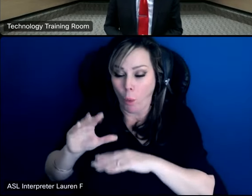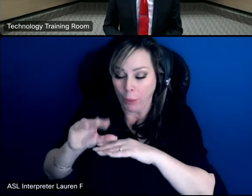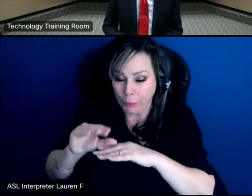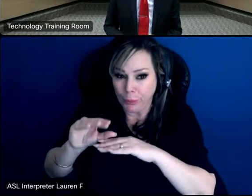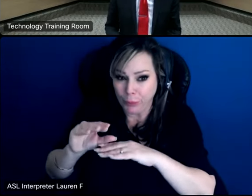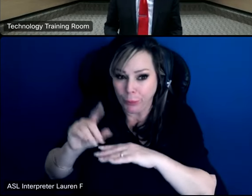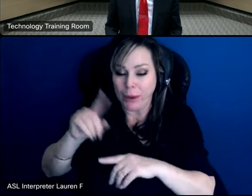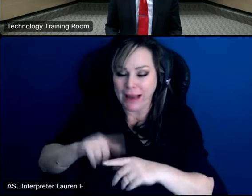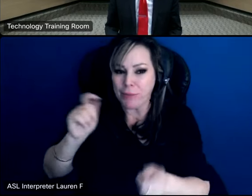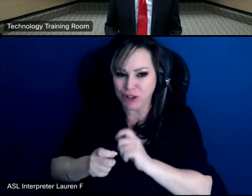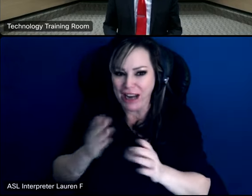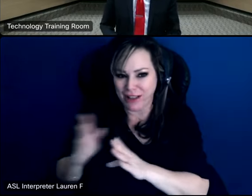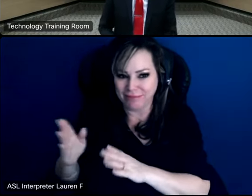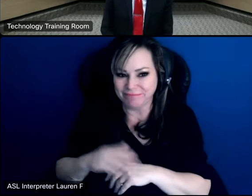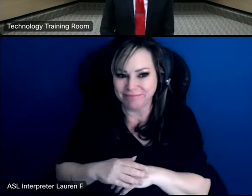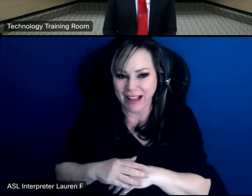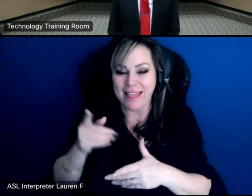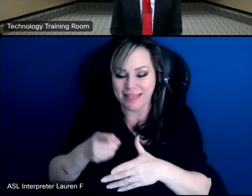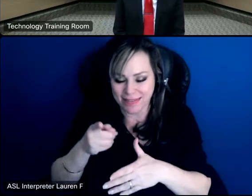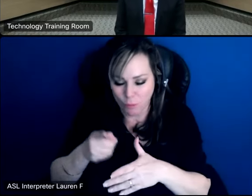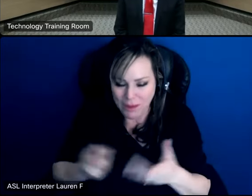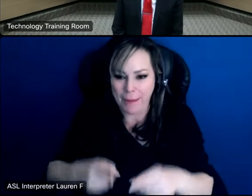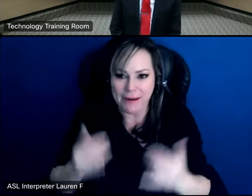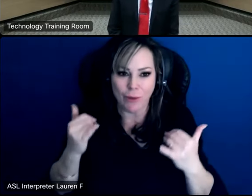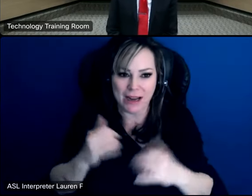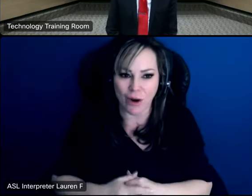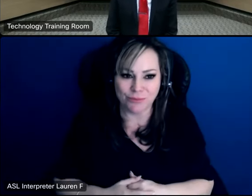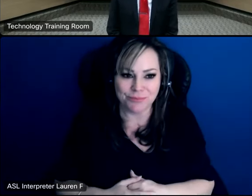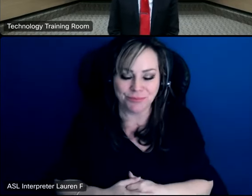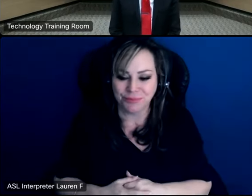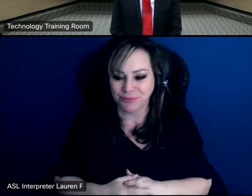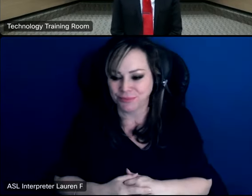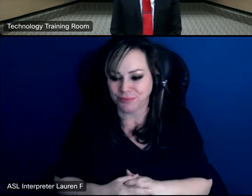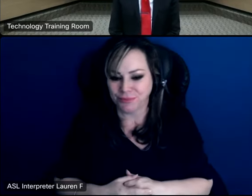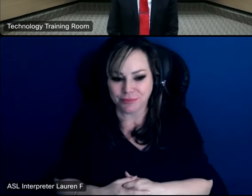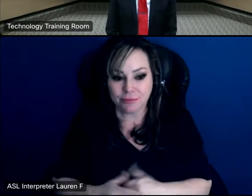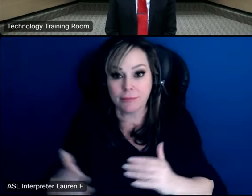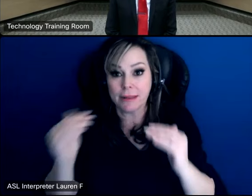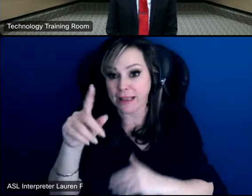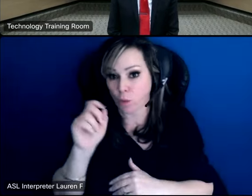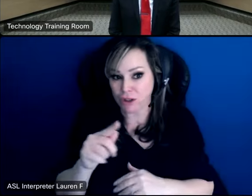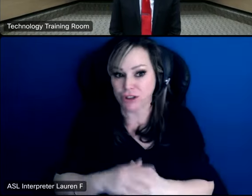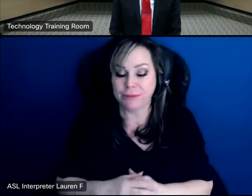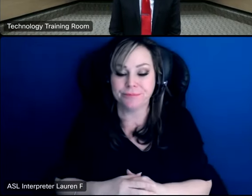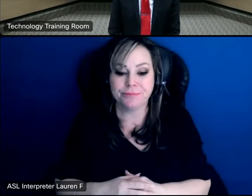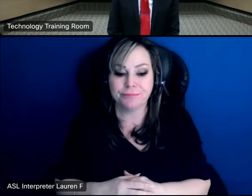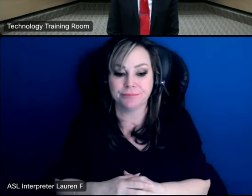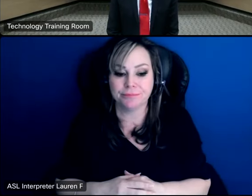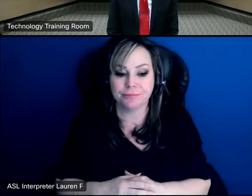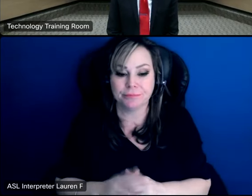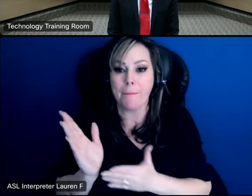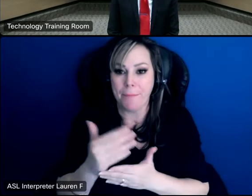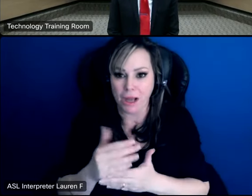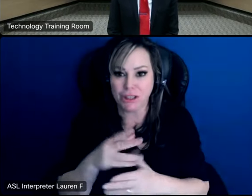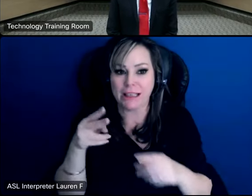some changes and that's what we're doing now all right uh well the next question it goes back to to budget